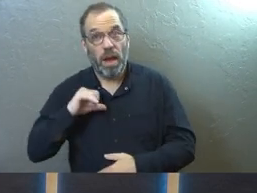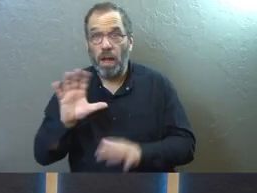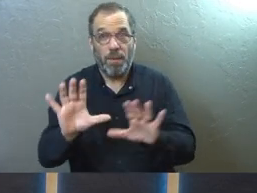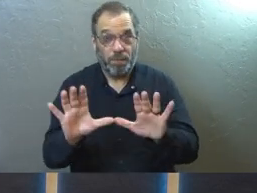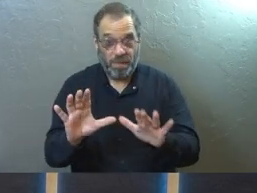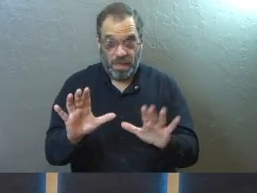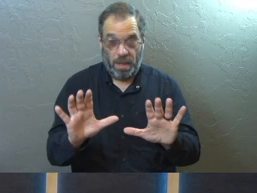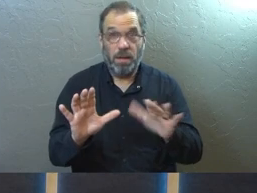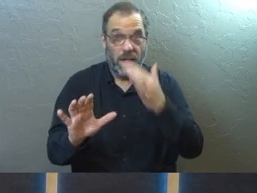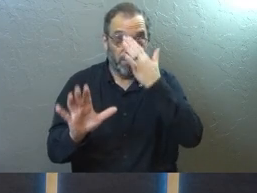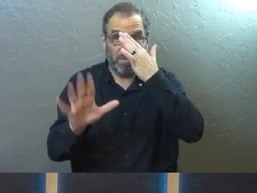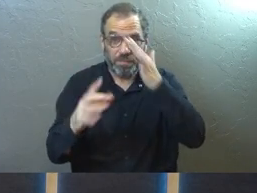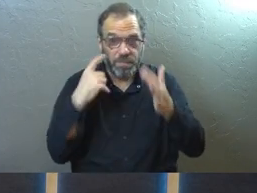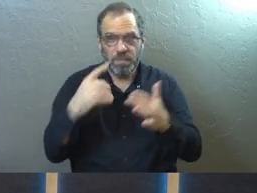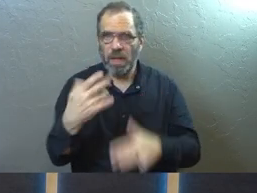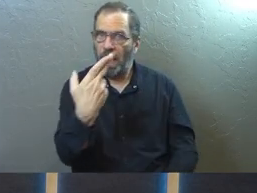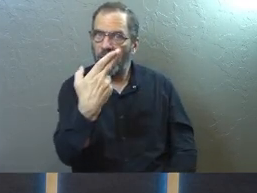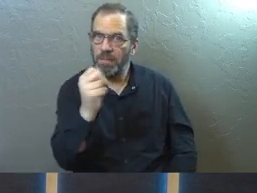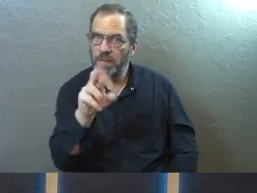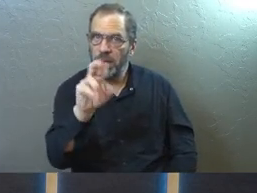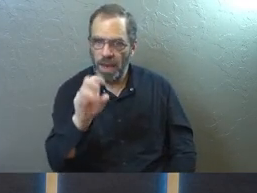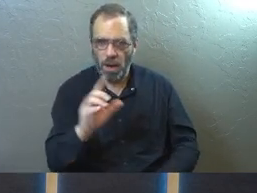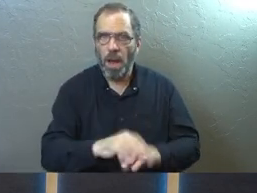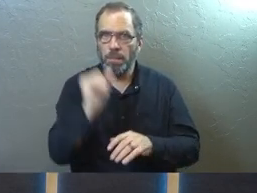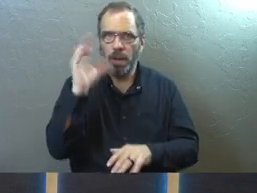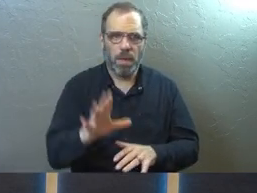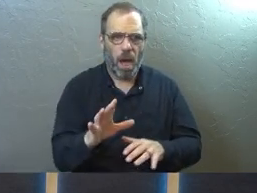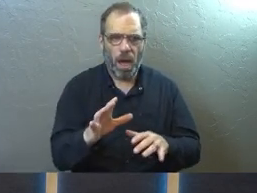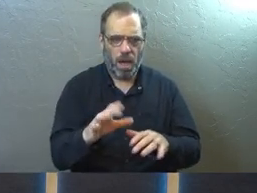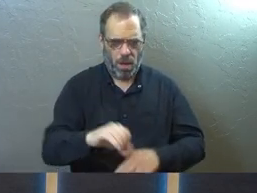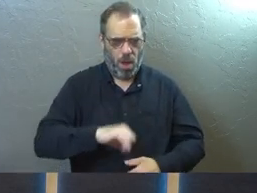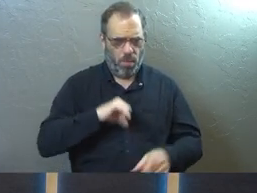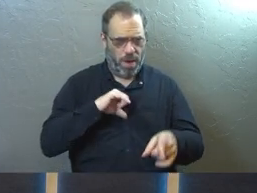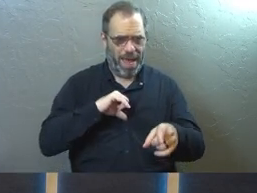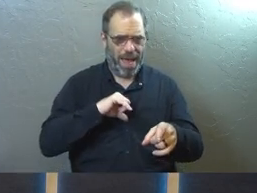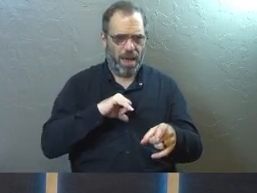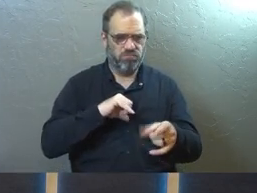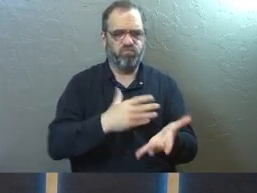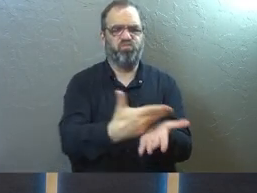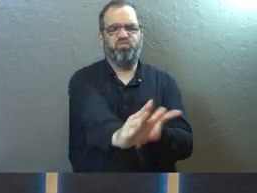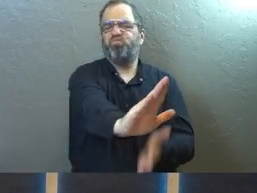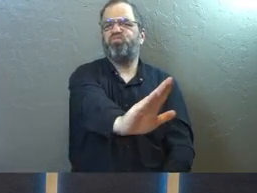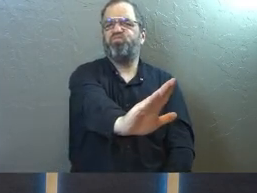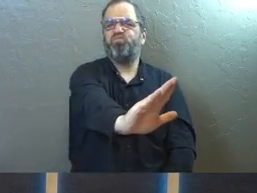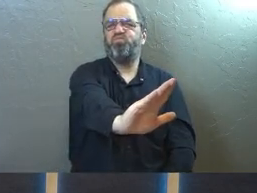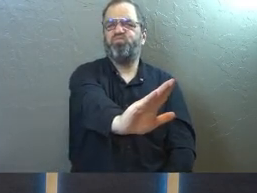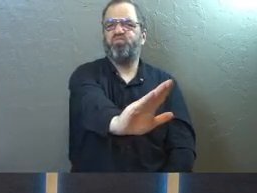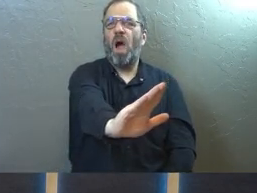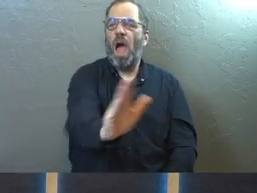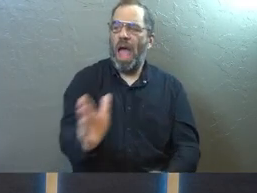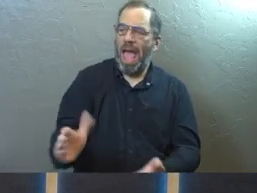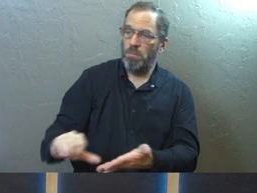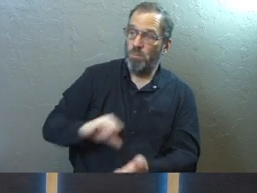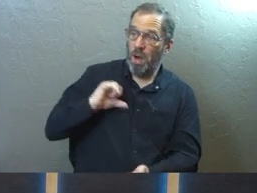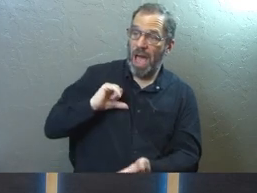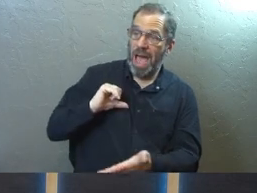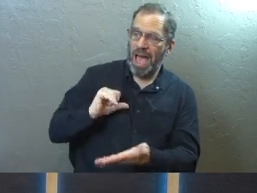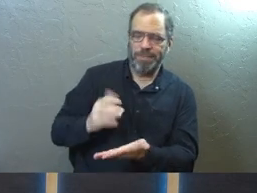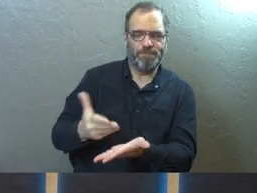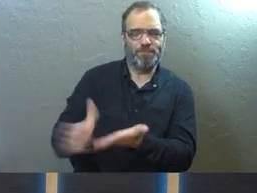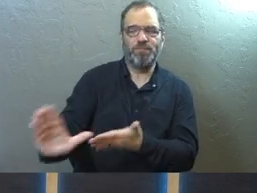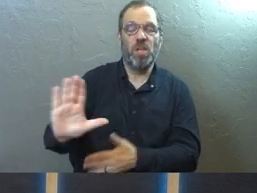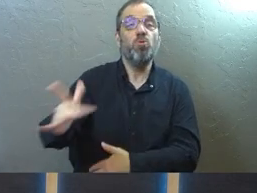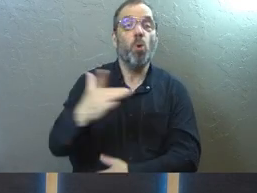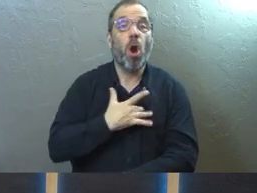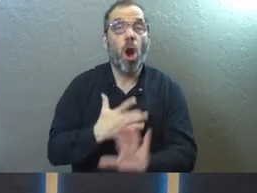Even more so. We definitely see it with Herod there. But God opposes any proud person. And he opposes the pride that's in your own